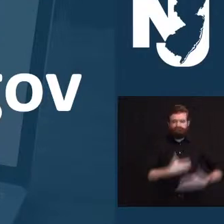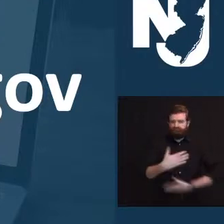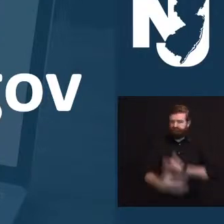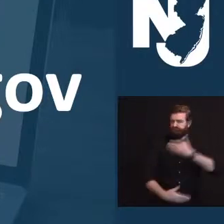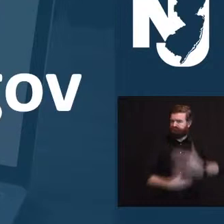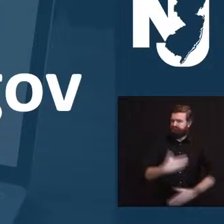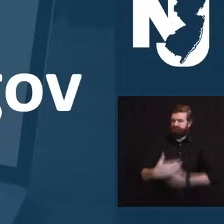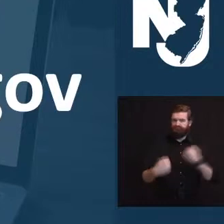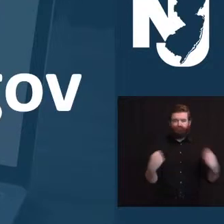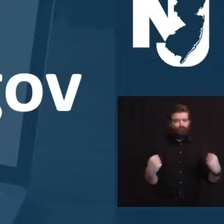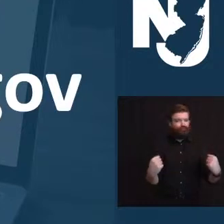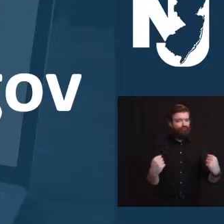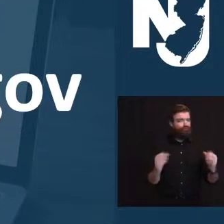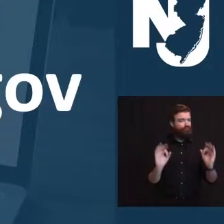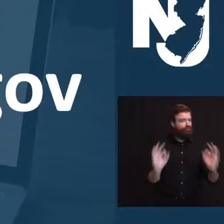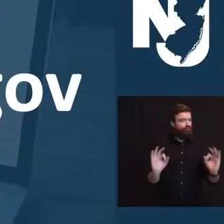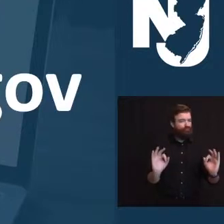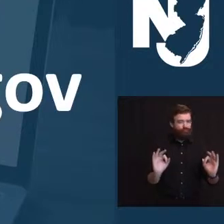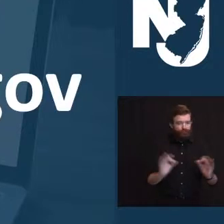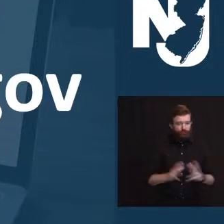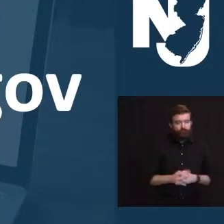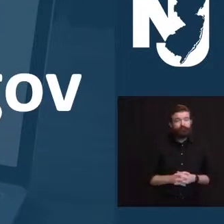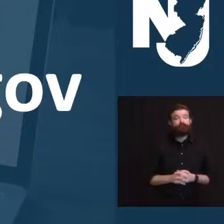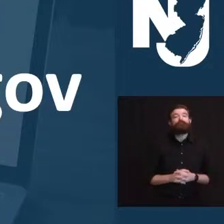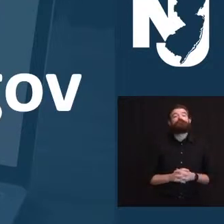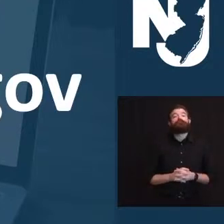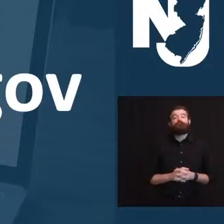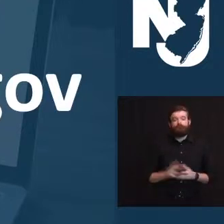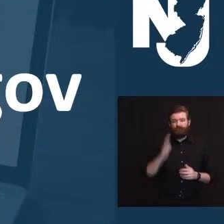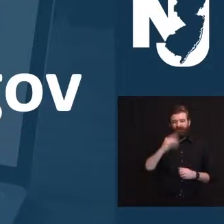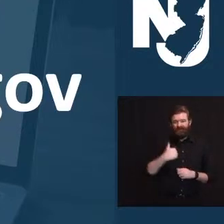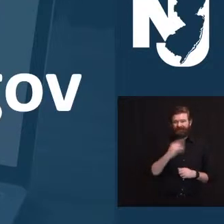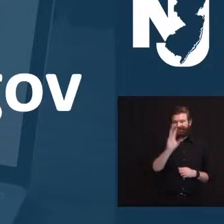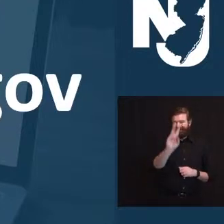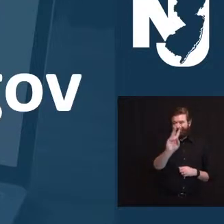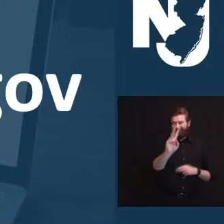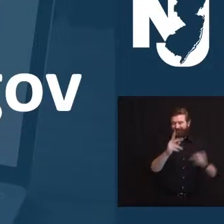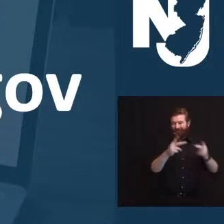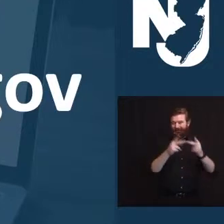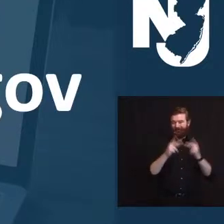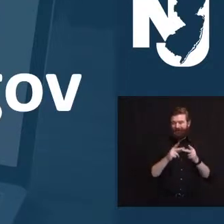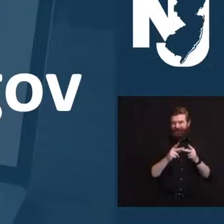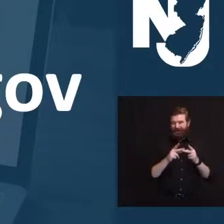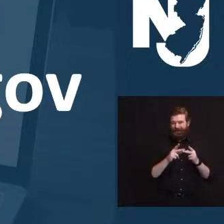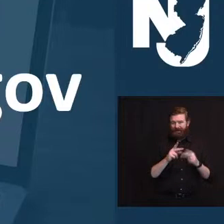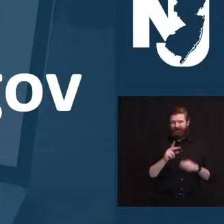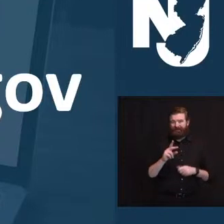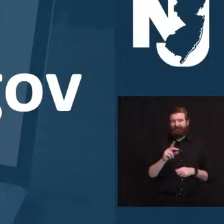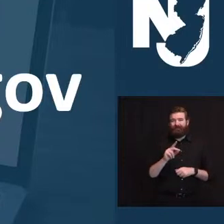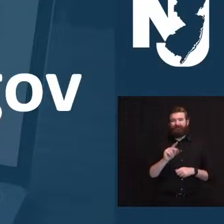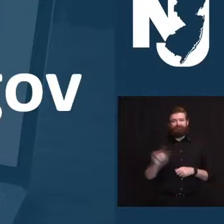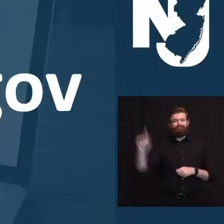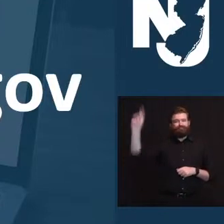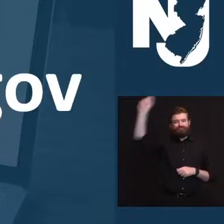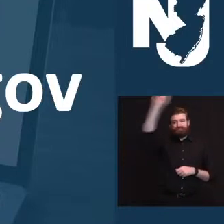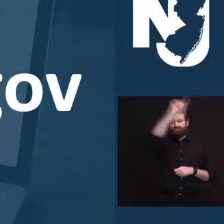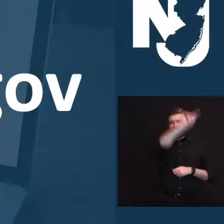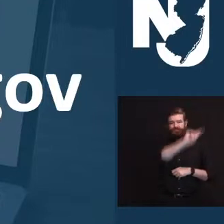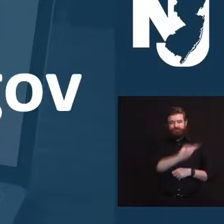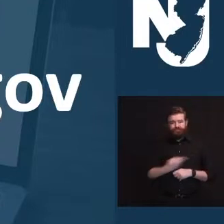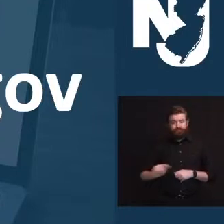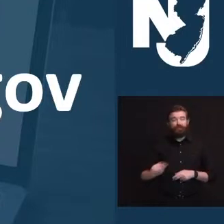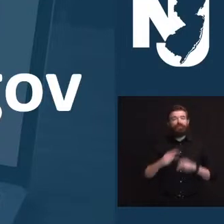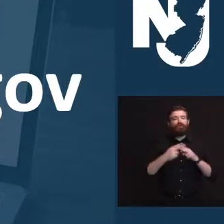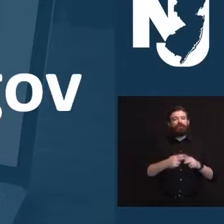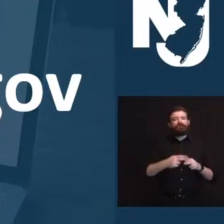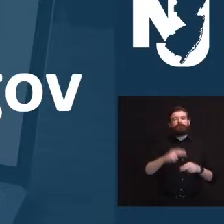expansion of our vaccine efforts and the continued movement through each priority group. And I think, Judy, you're going to talk about